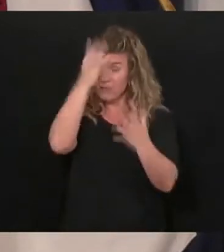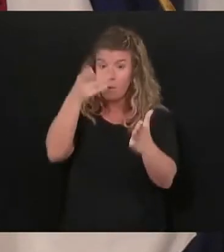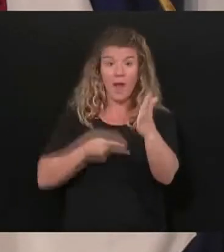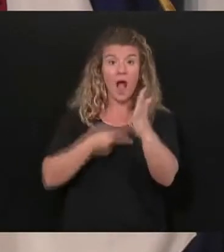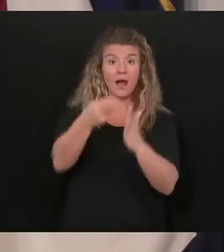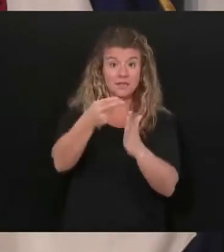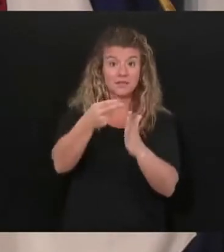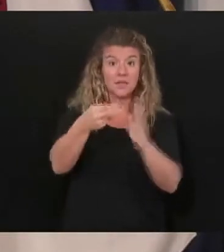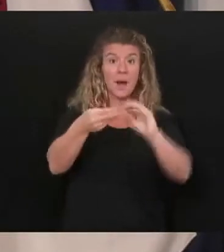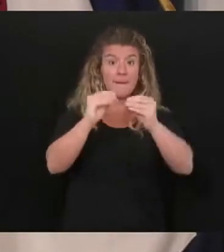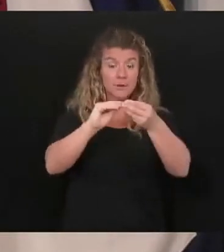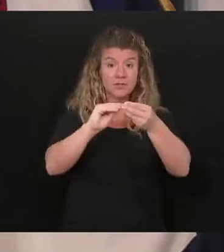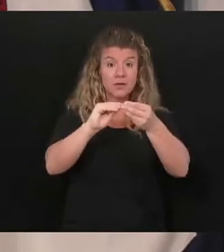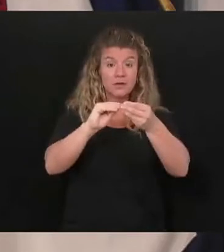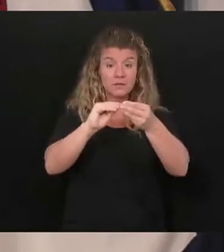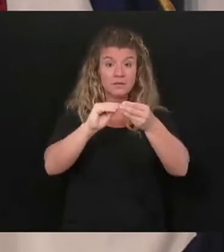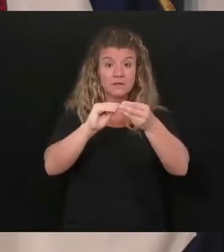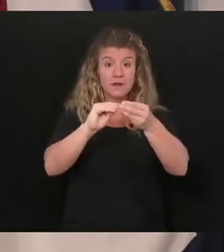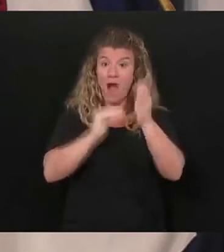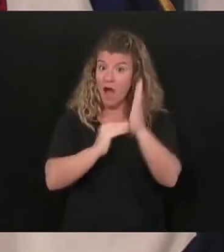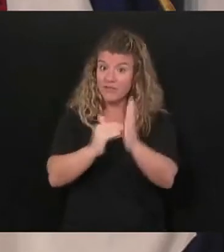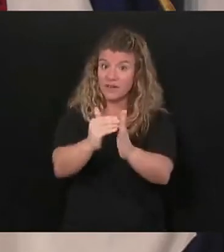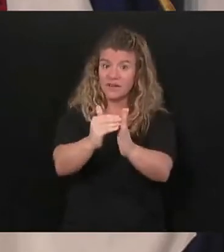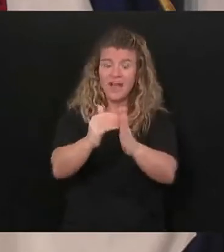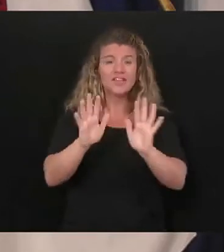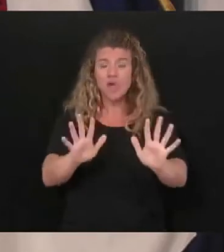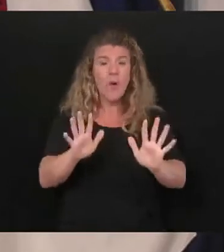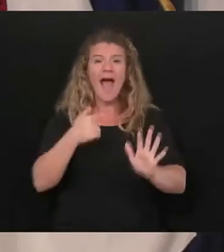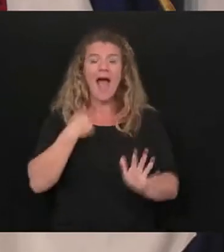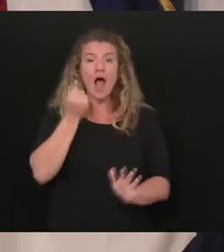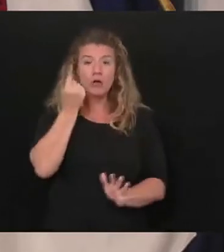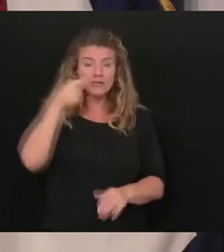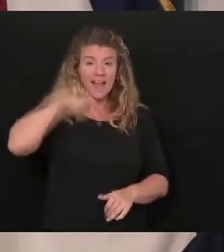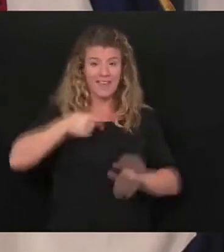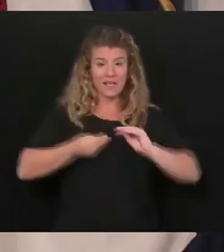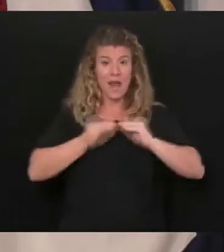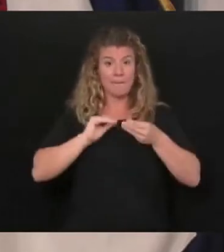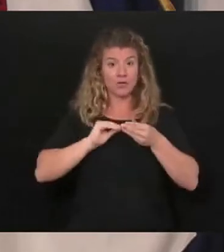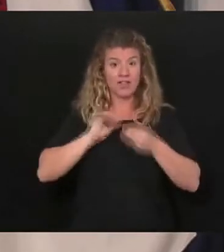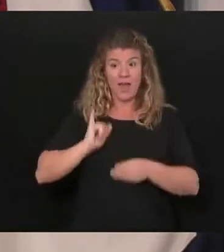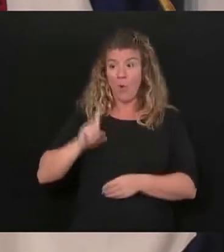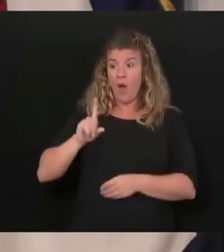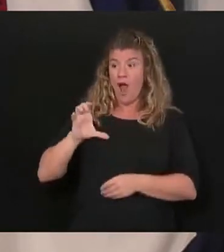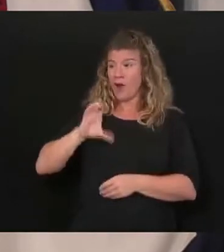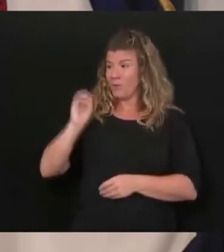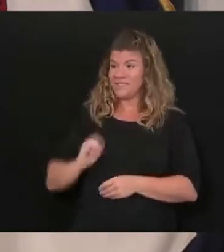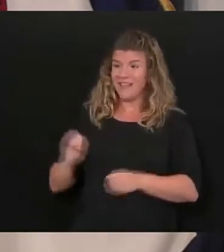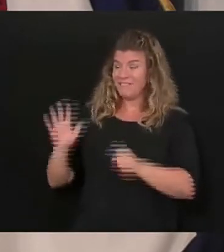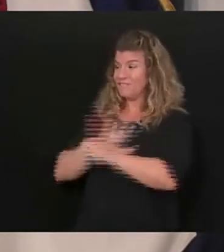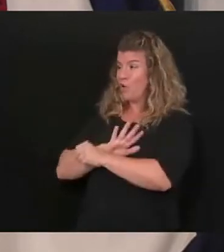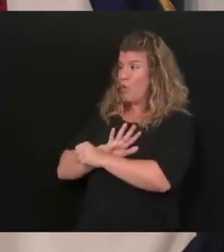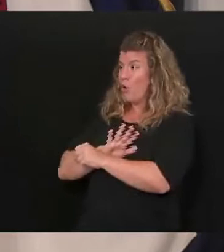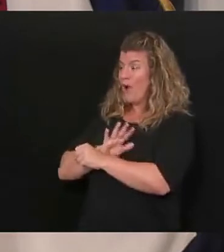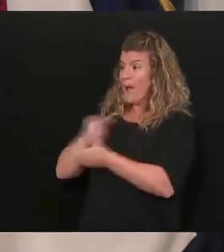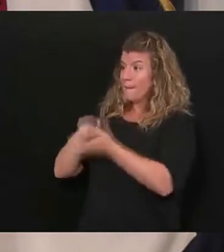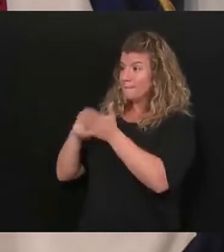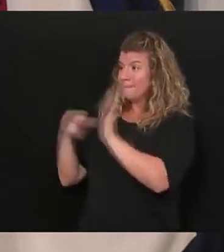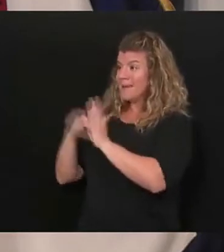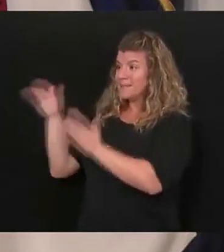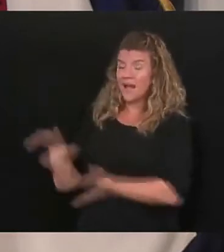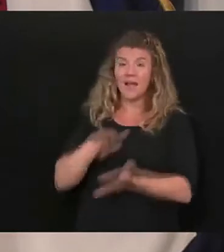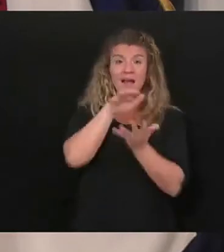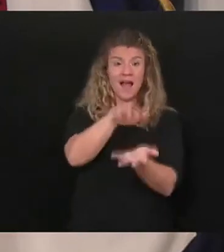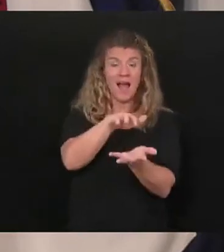although they are totally, 100% numbers that have come in better than what we were